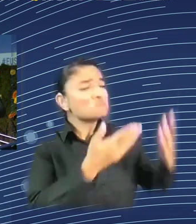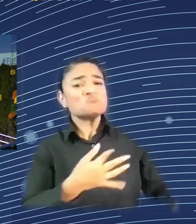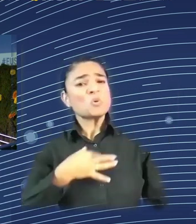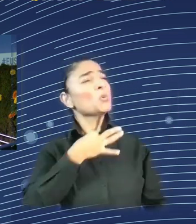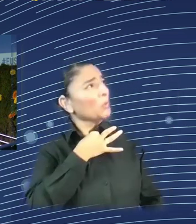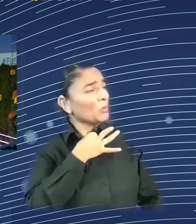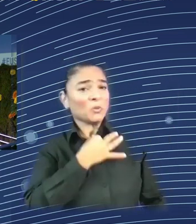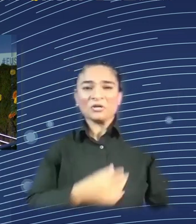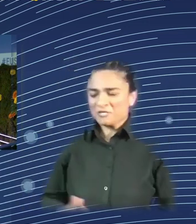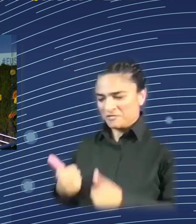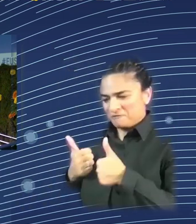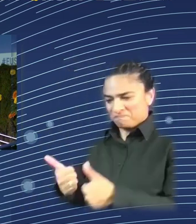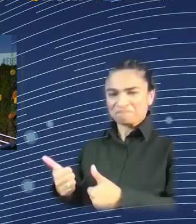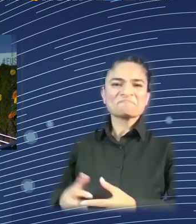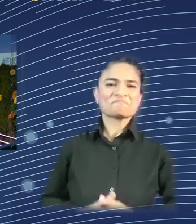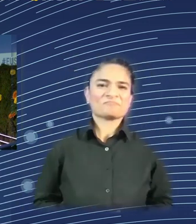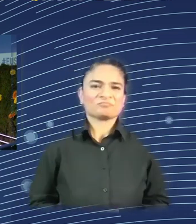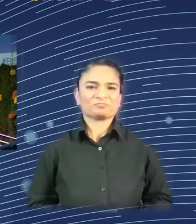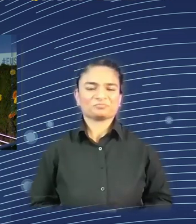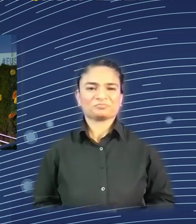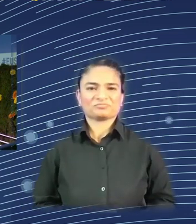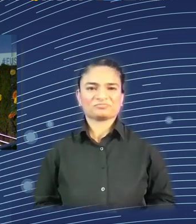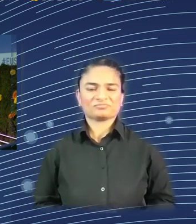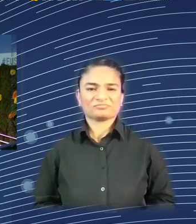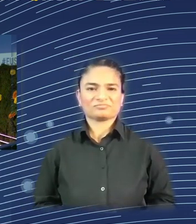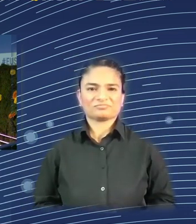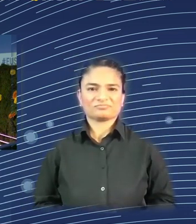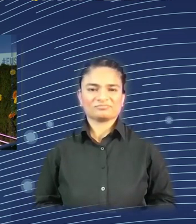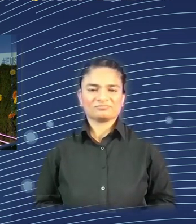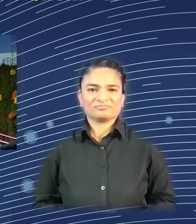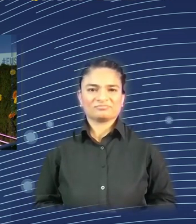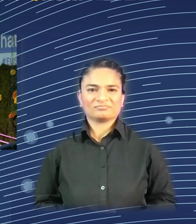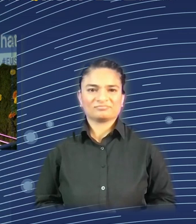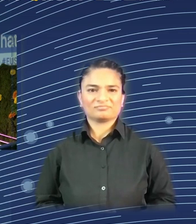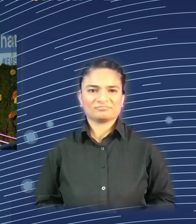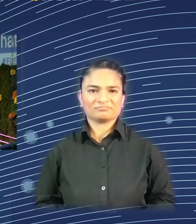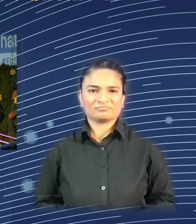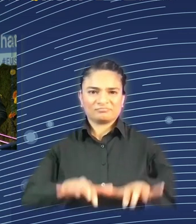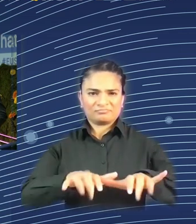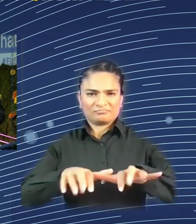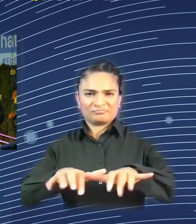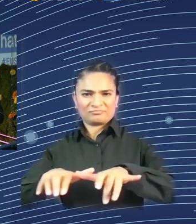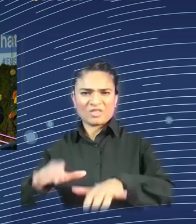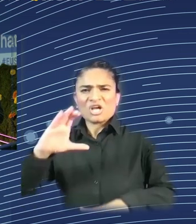To what extent will artificial intelligence replace workers and humanoid robots?